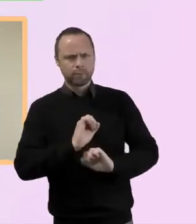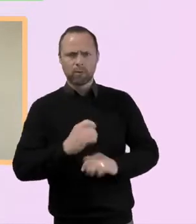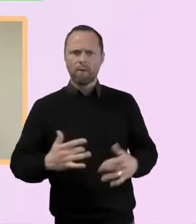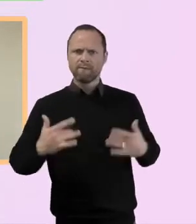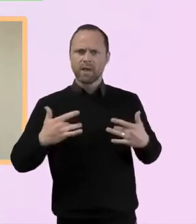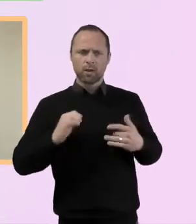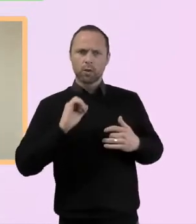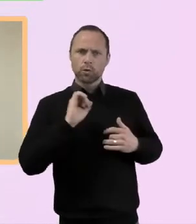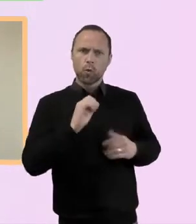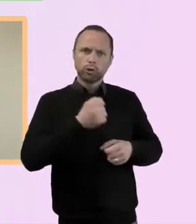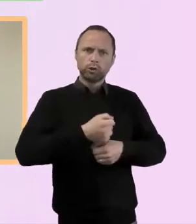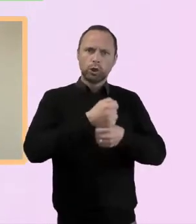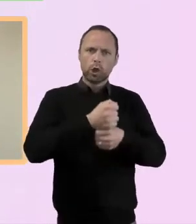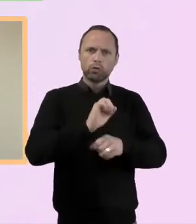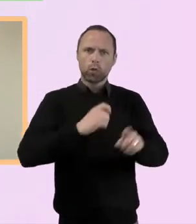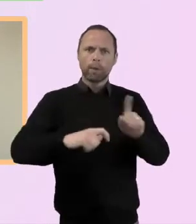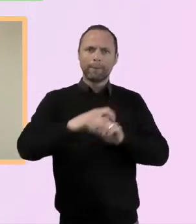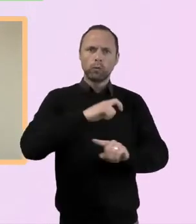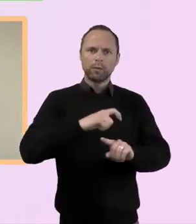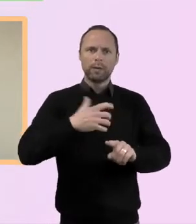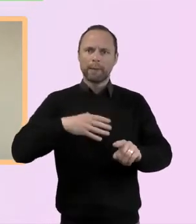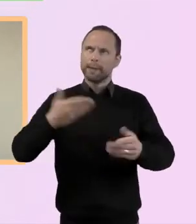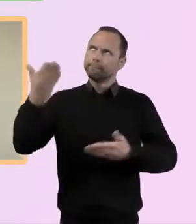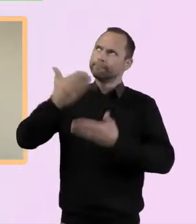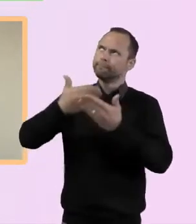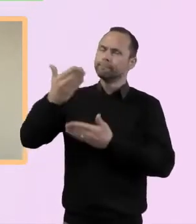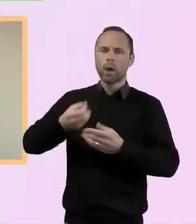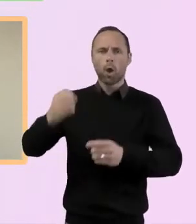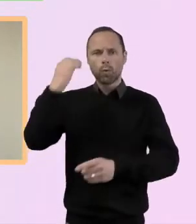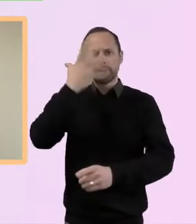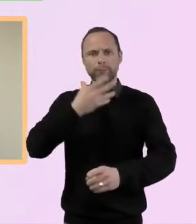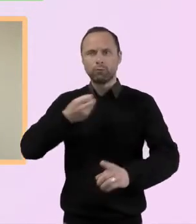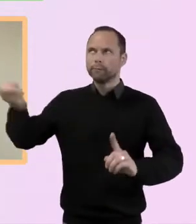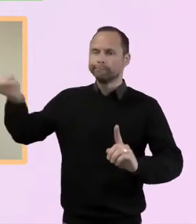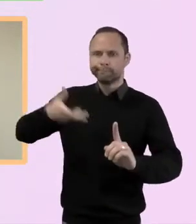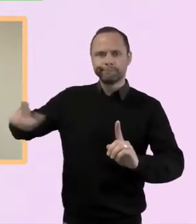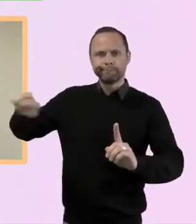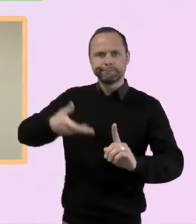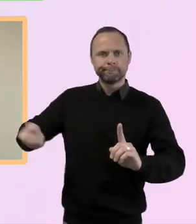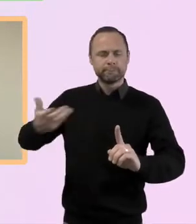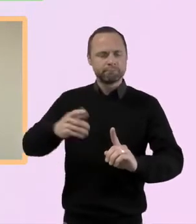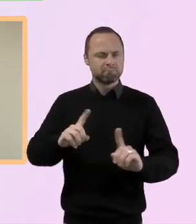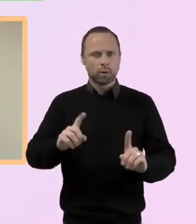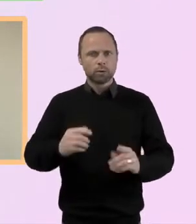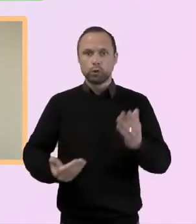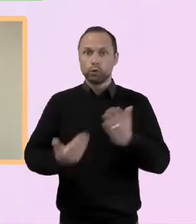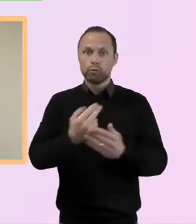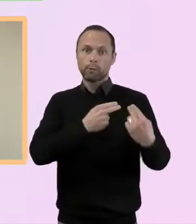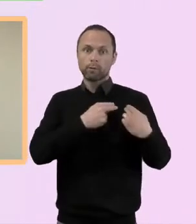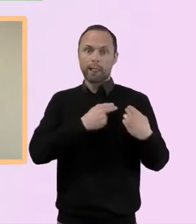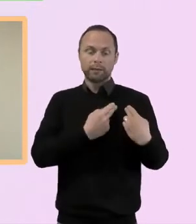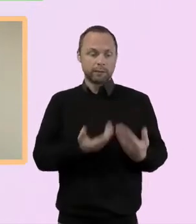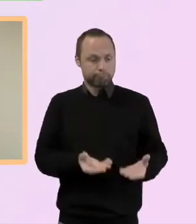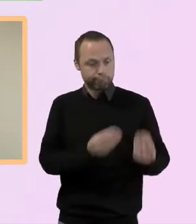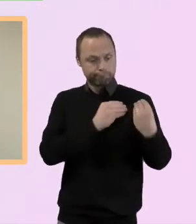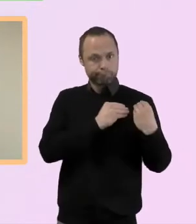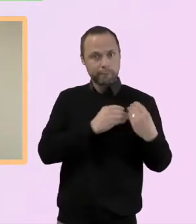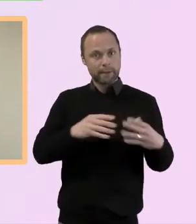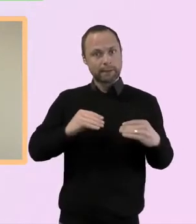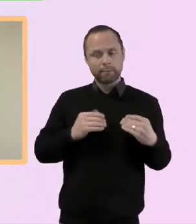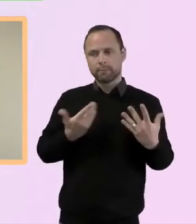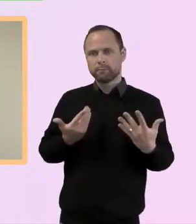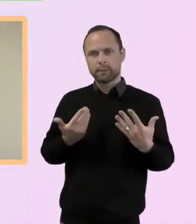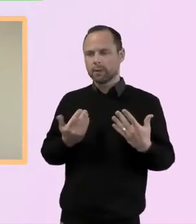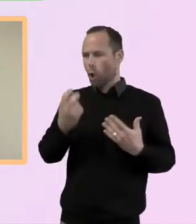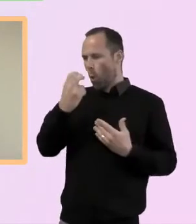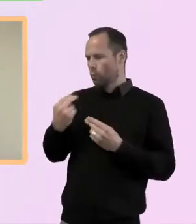Christ, your church at this time? What's he calling you to take up? What's he calling you to lay down? And secondly, how is